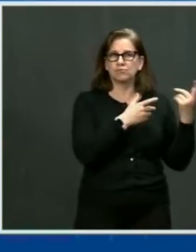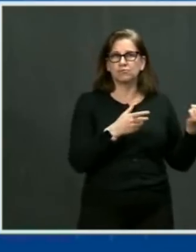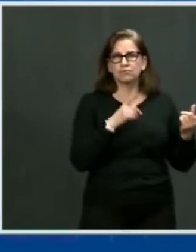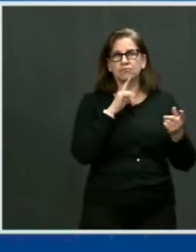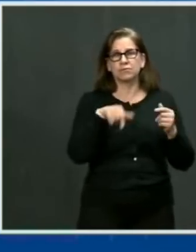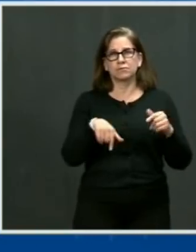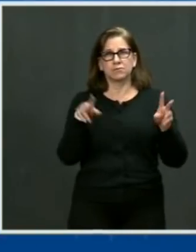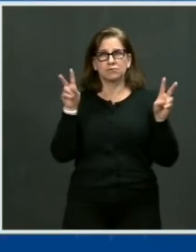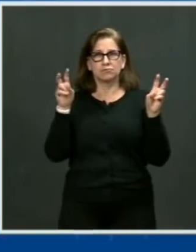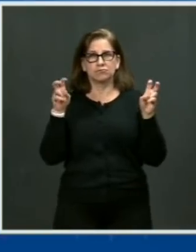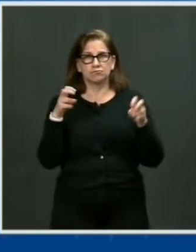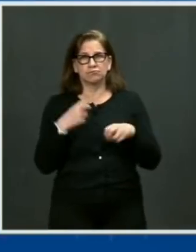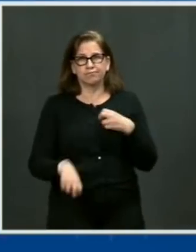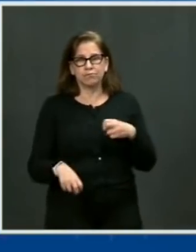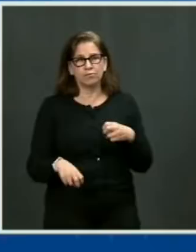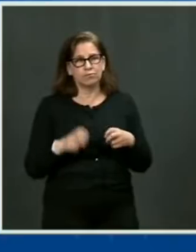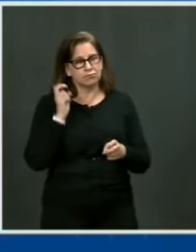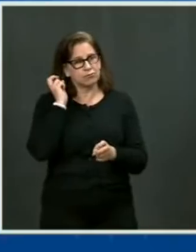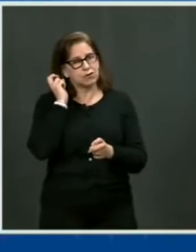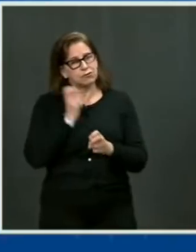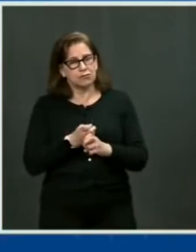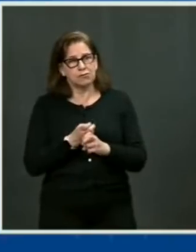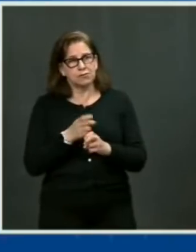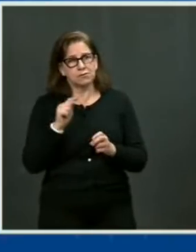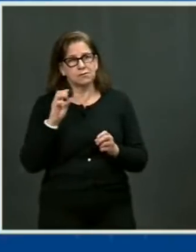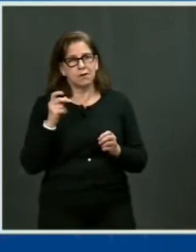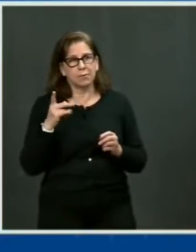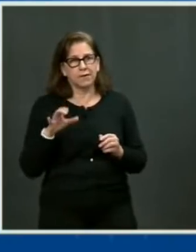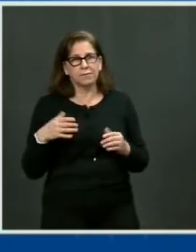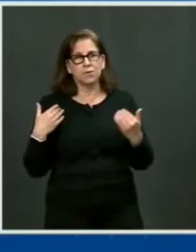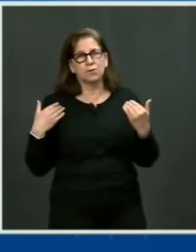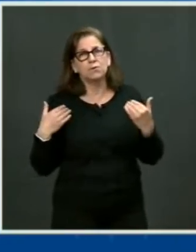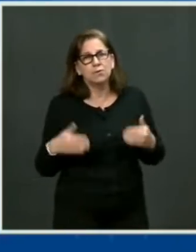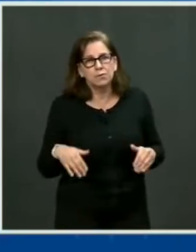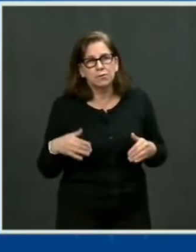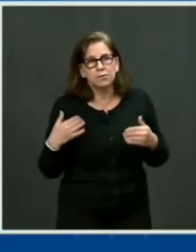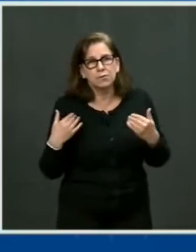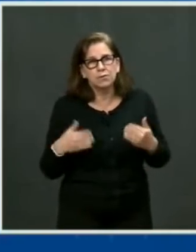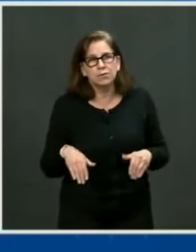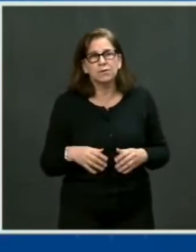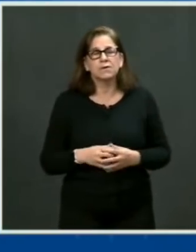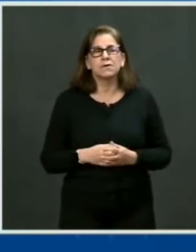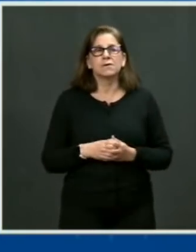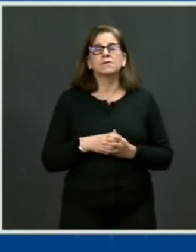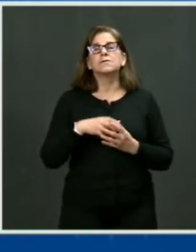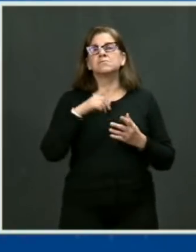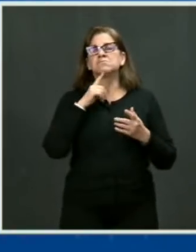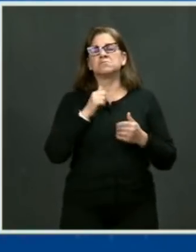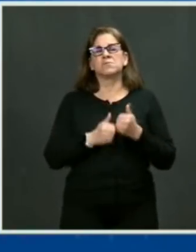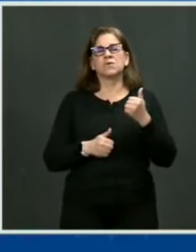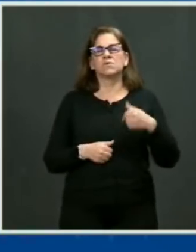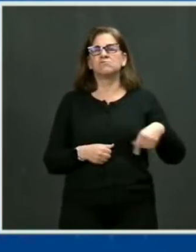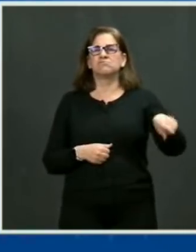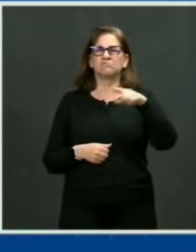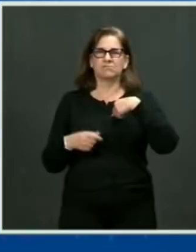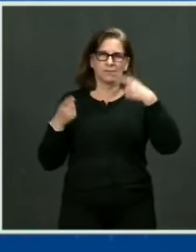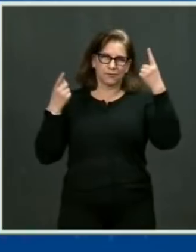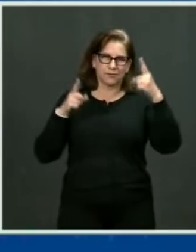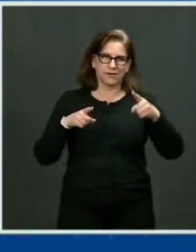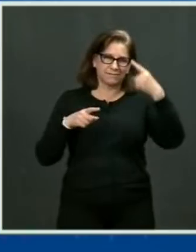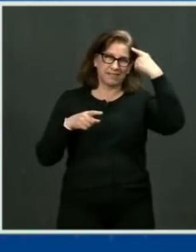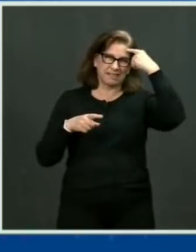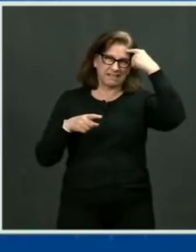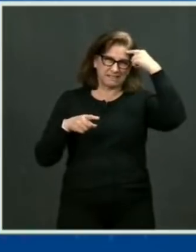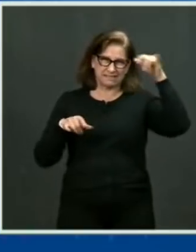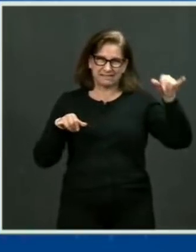common ground than anyone would believe. There's much more common ground. Everything that's being proposed today is